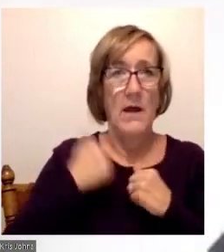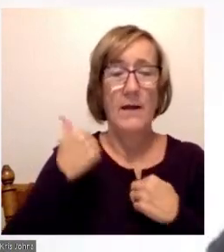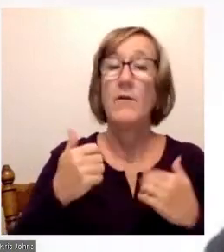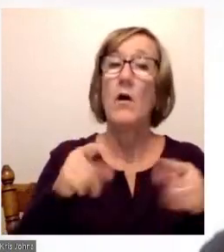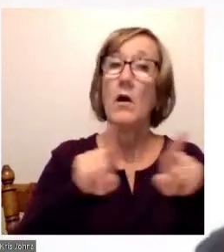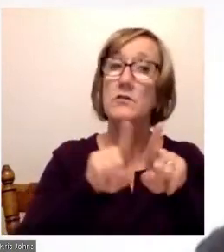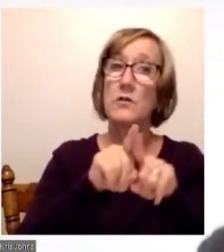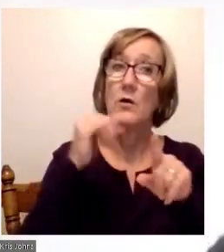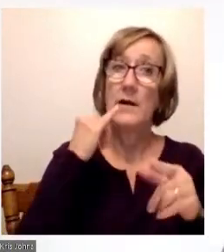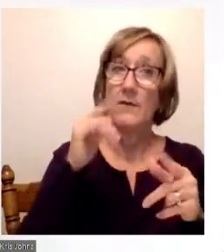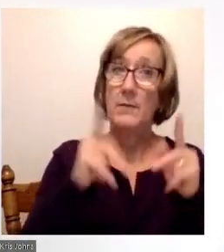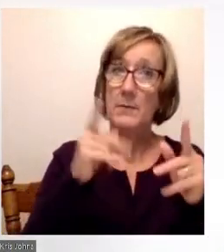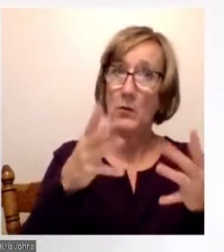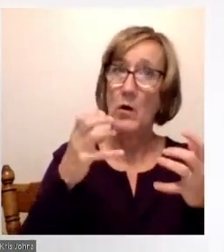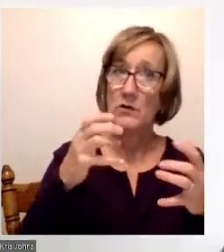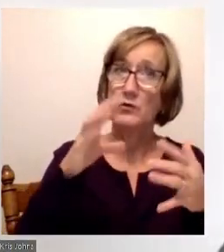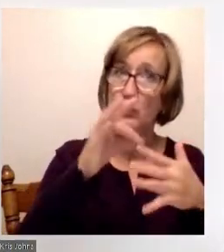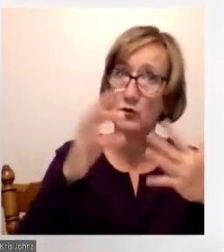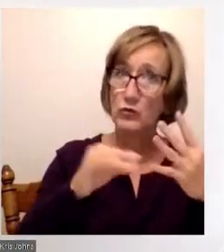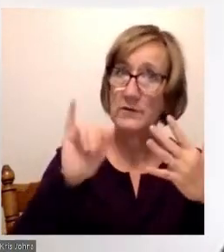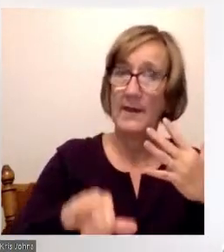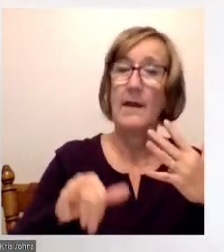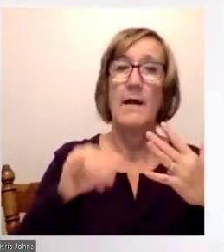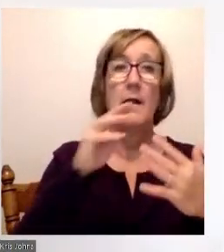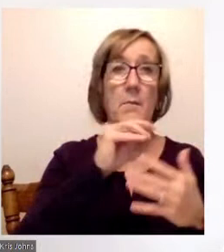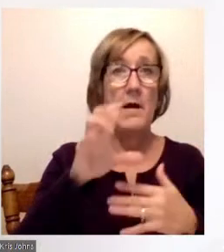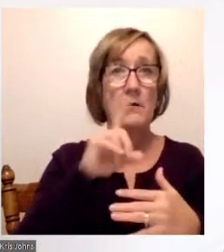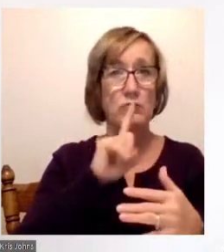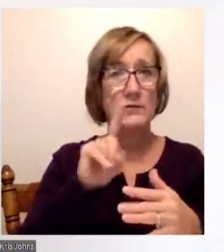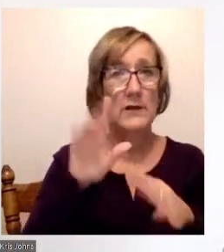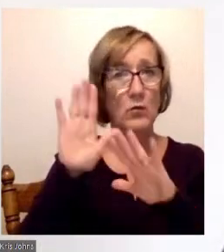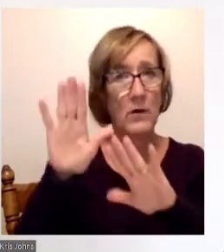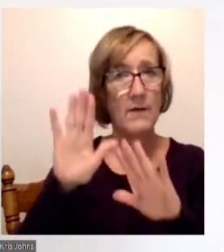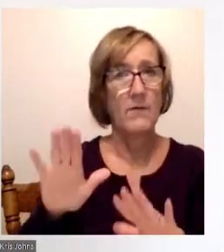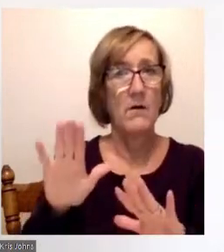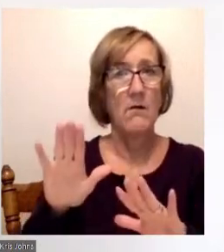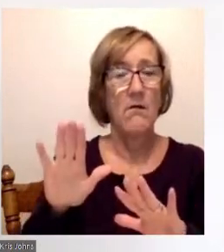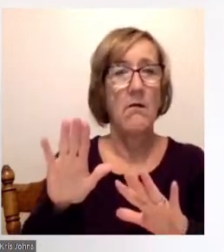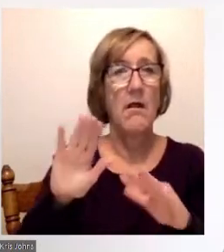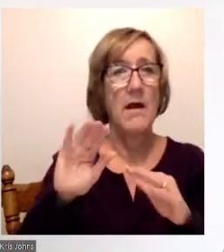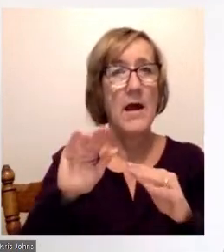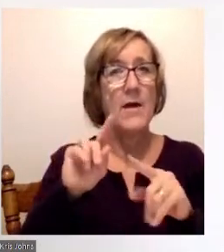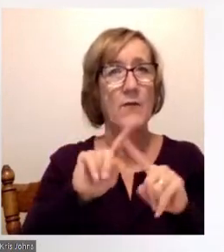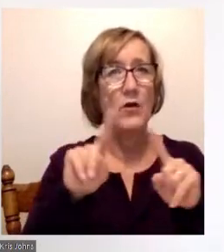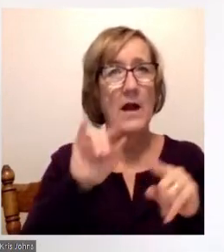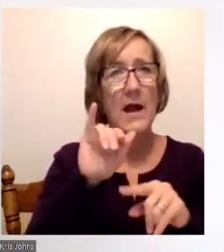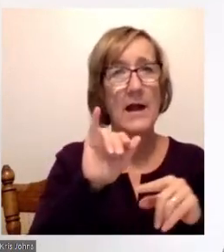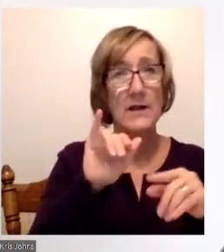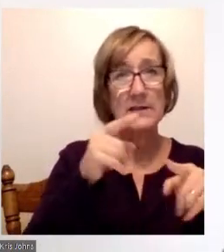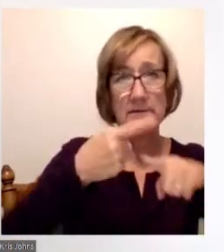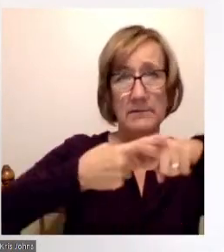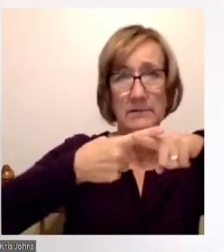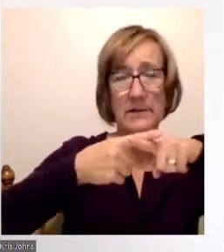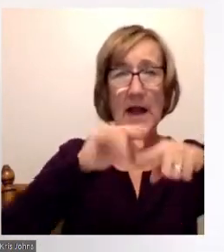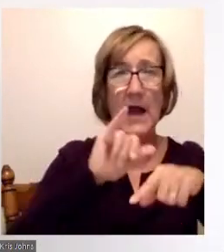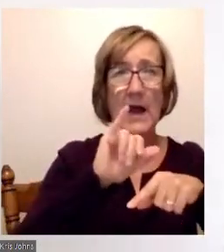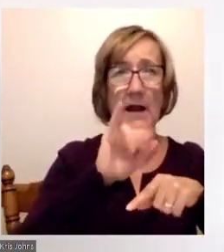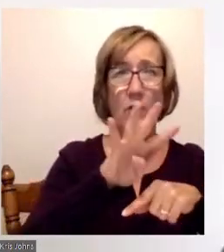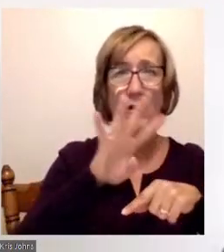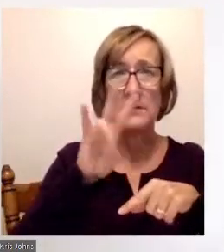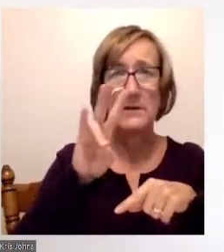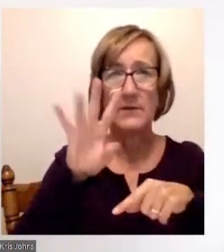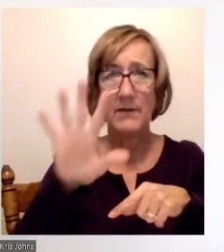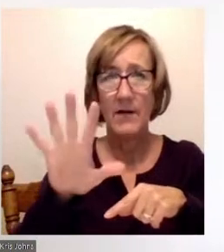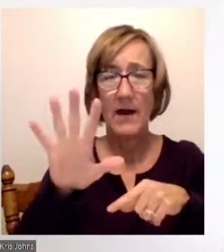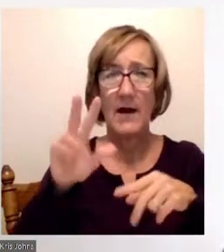individuals who want to make that choice. And ultimately, Mott is at an excellent crossroads of Ice Force 75 and 69 for individuals locally,